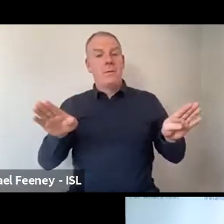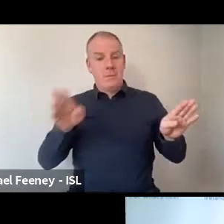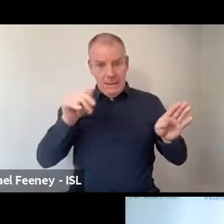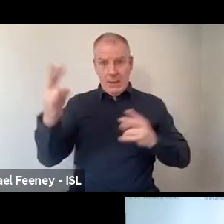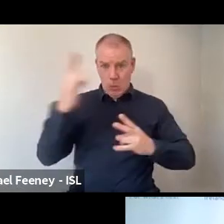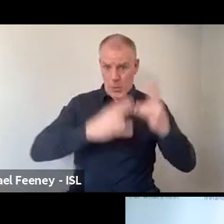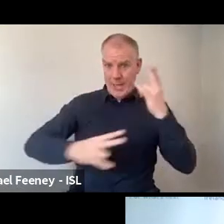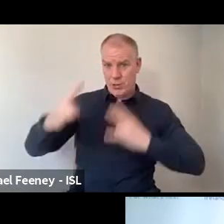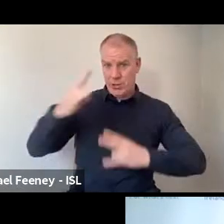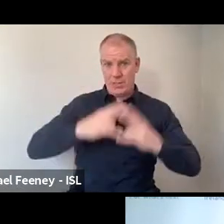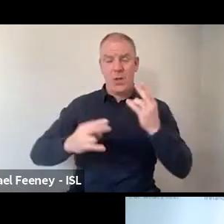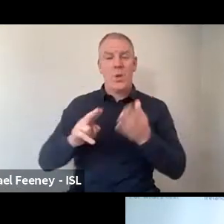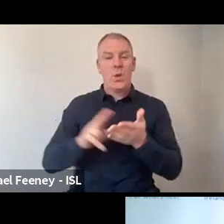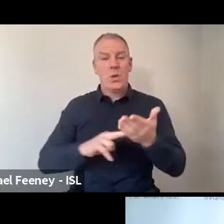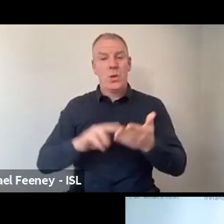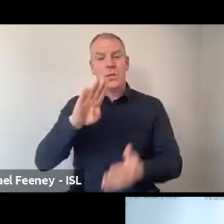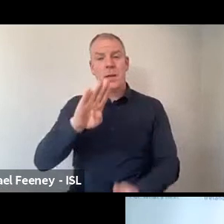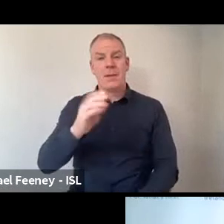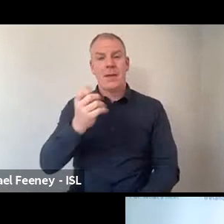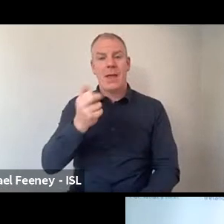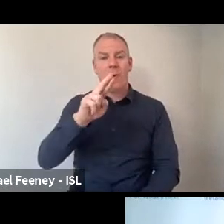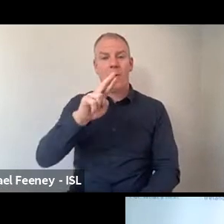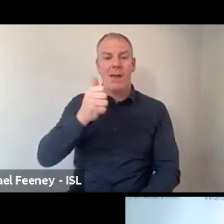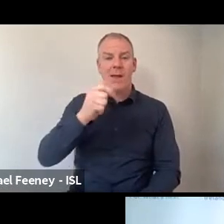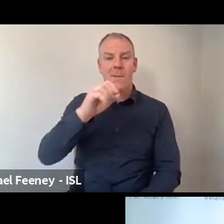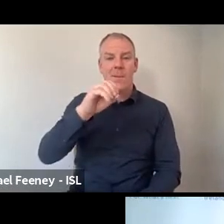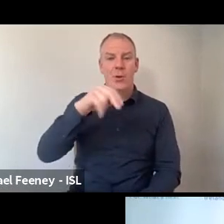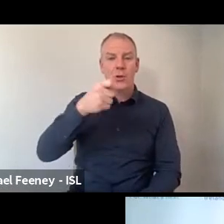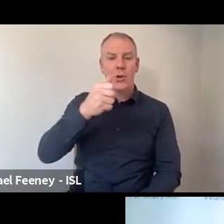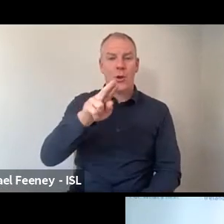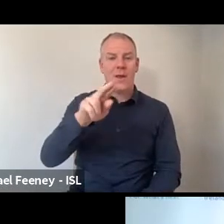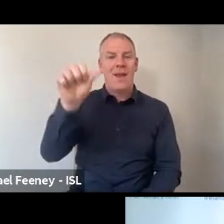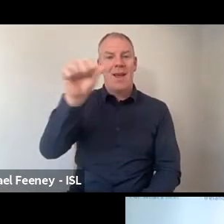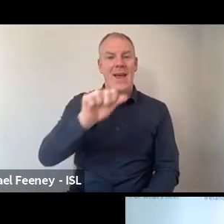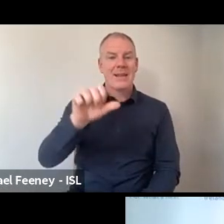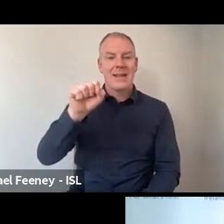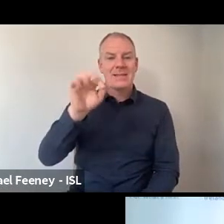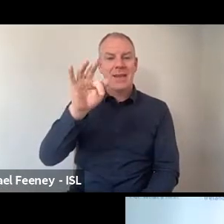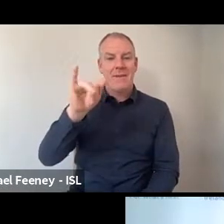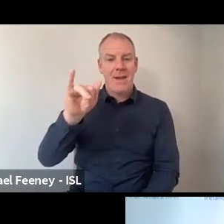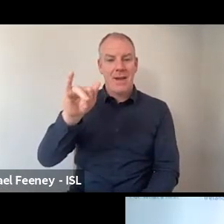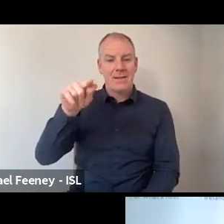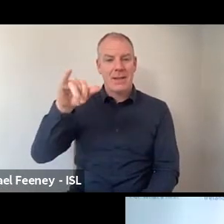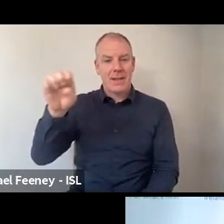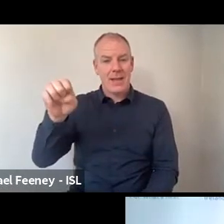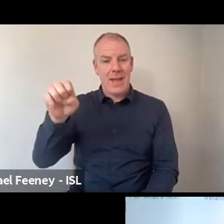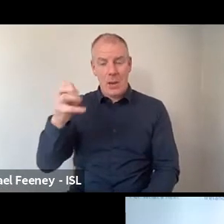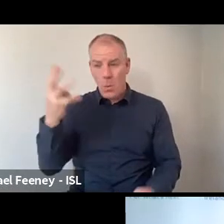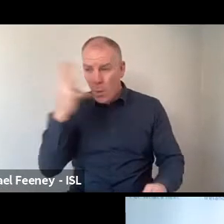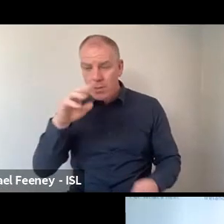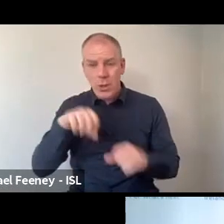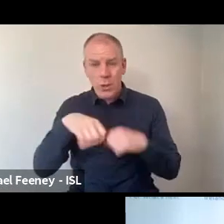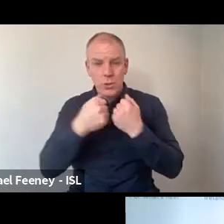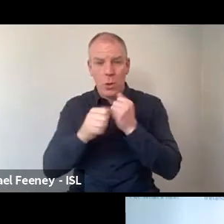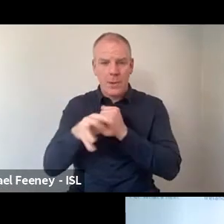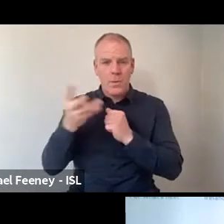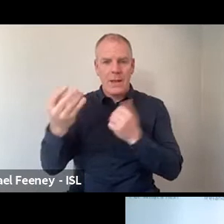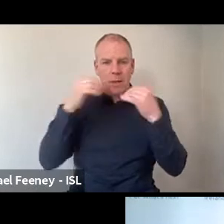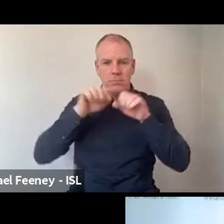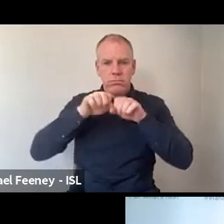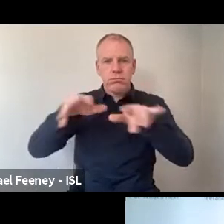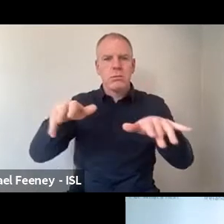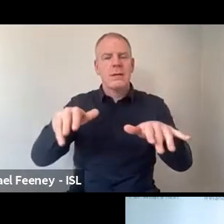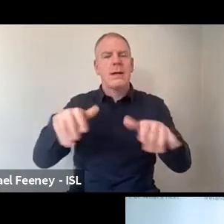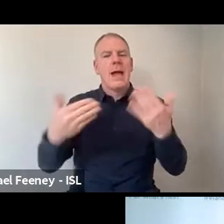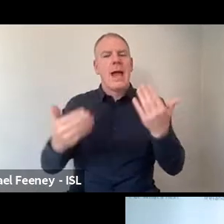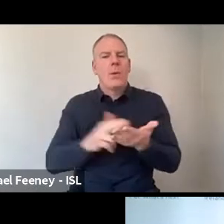questions through barometer at sfi.ie. We'll be keeping an eye out on social media as well. And we will be keeping people informed on how we're